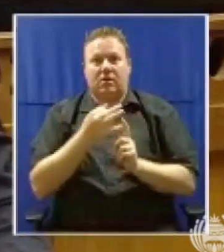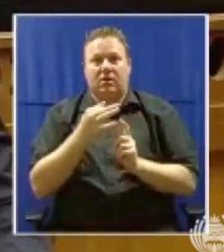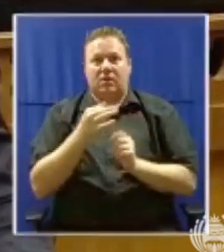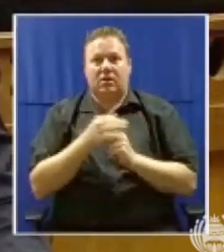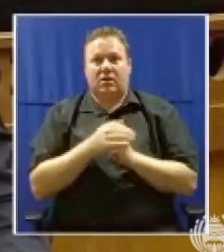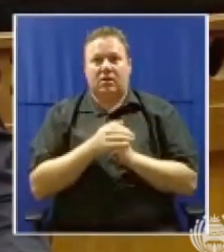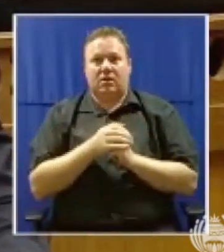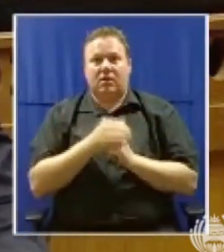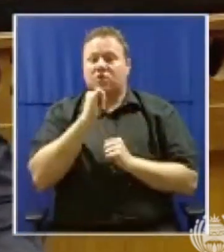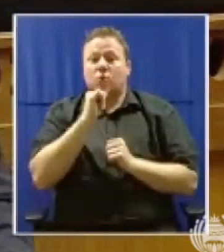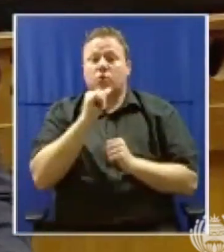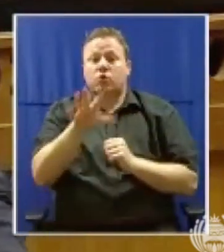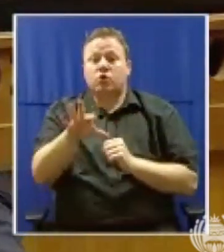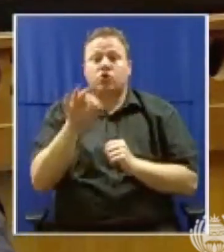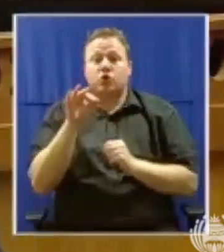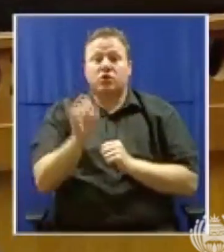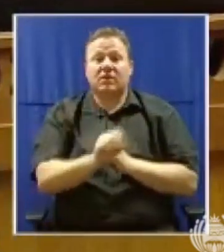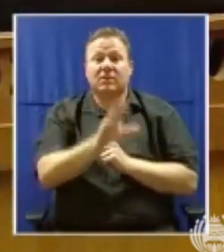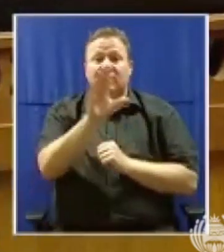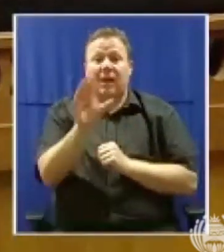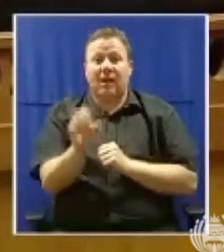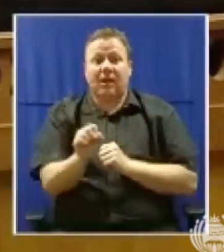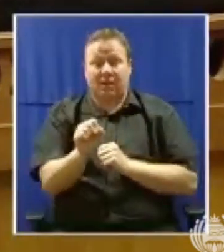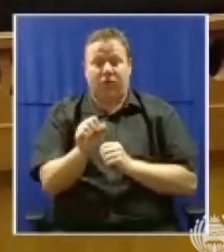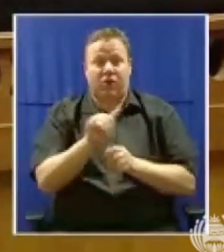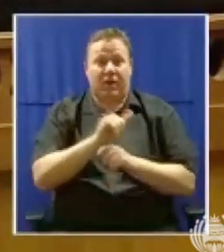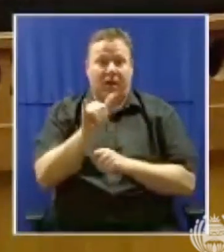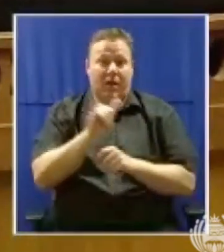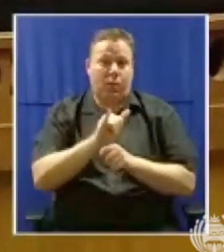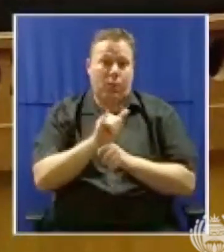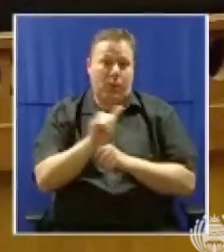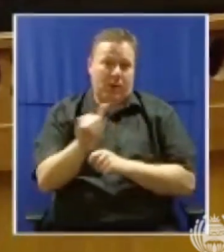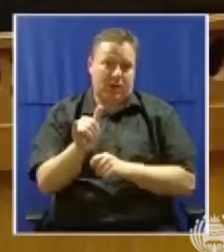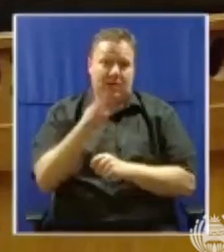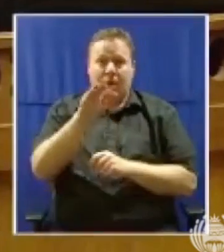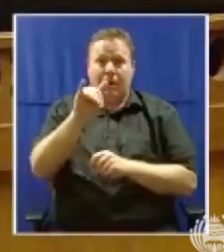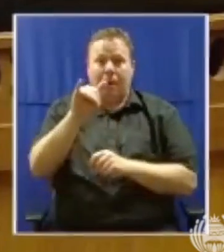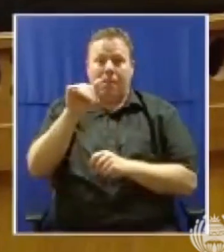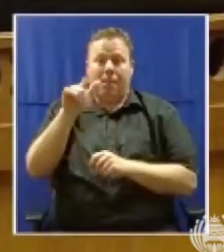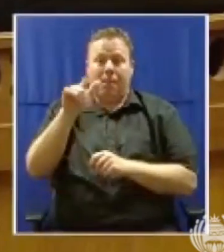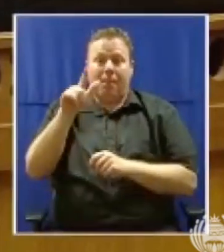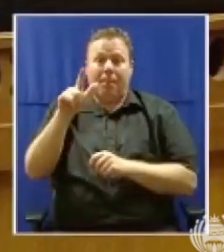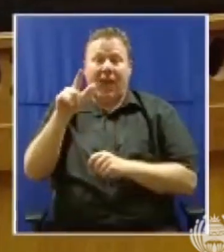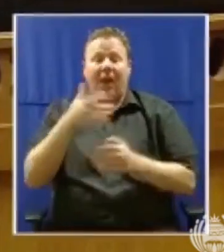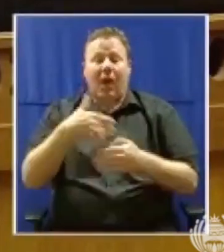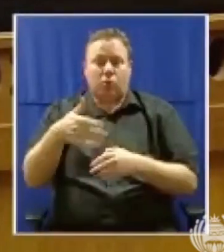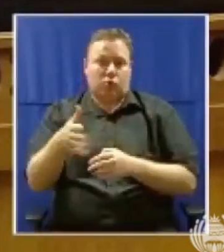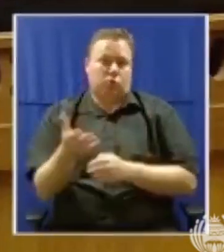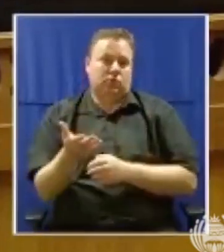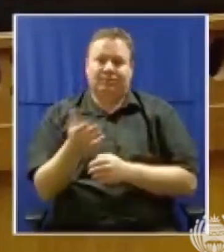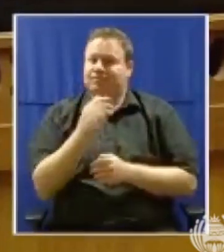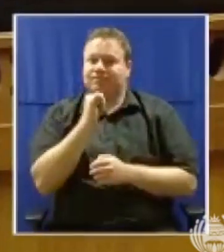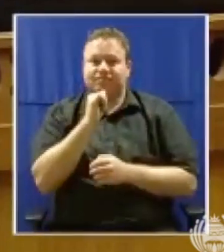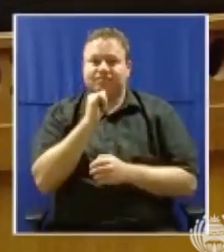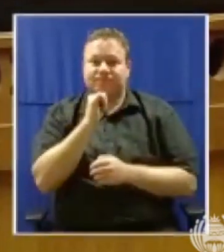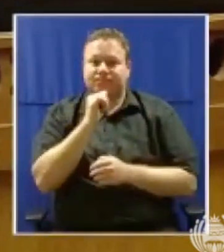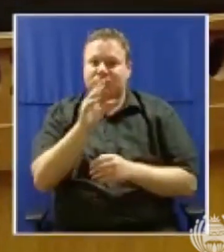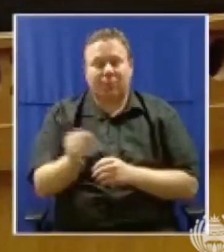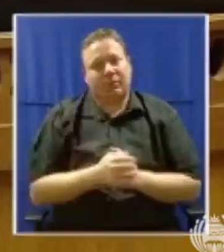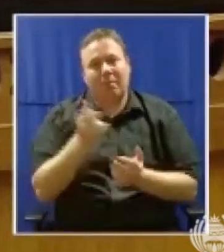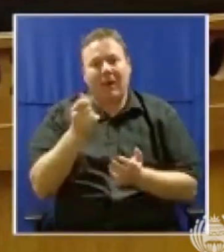airways. Stop all further bailouts of SAA. That would show you are serious. It is immoral.